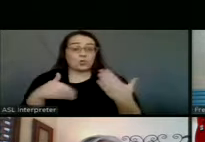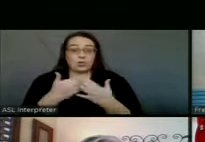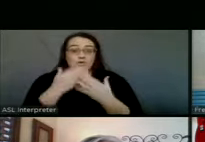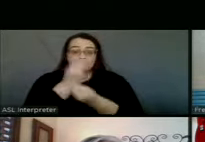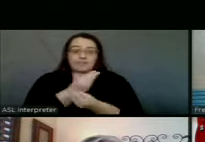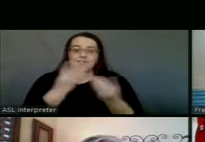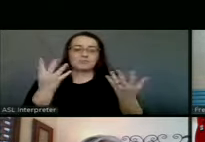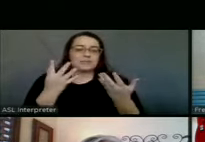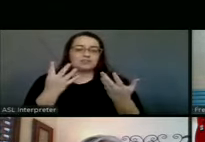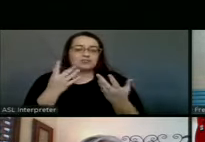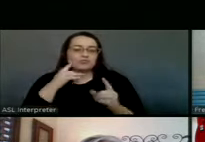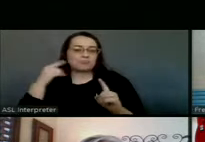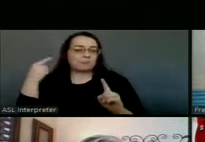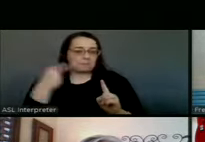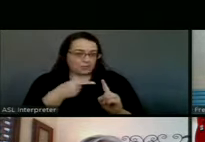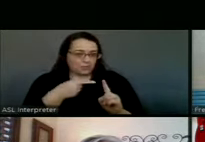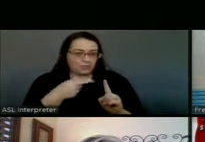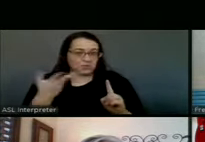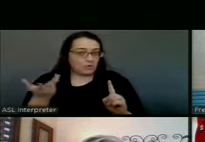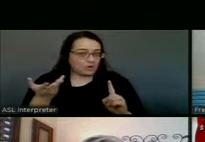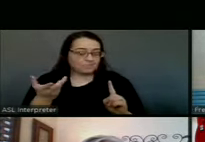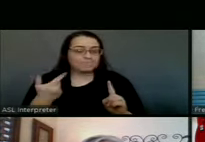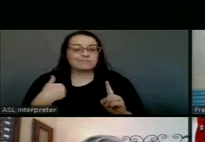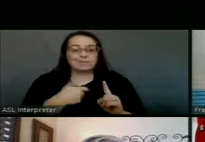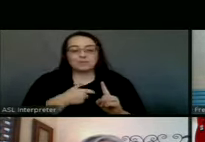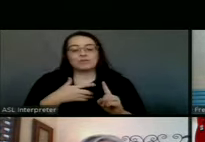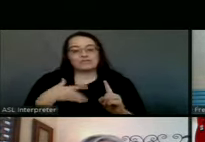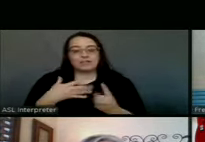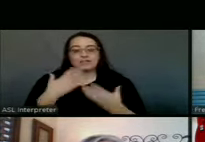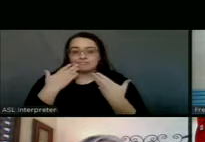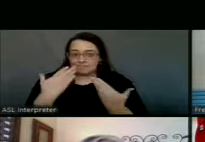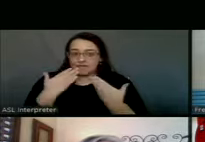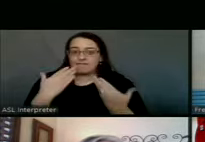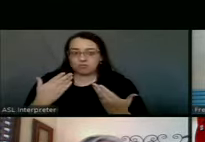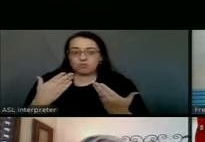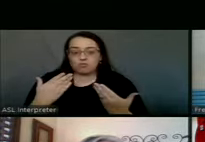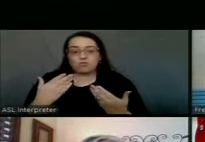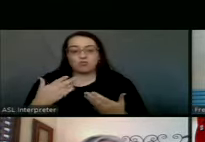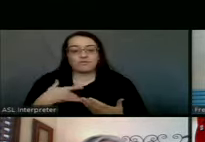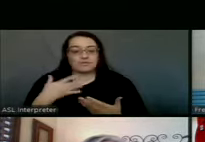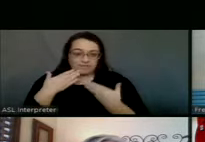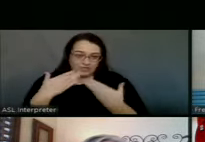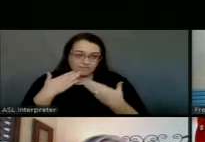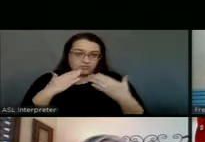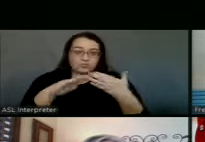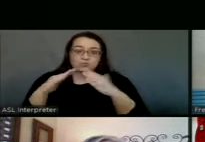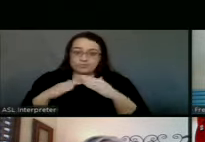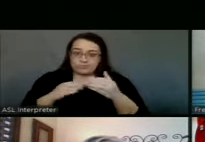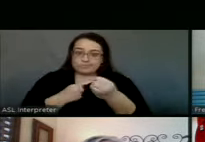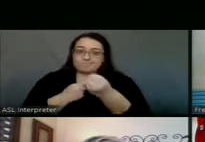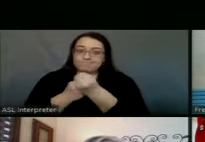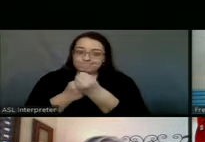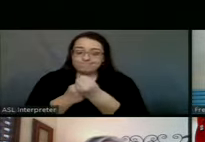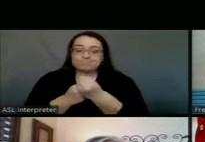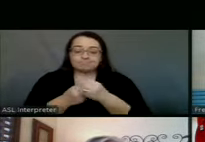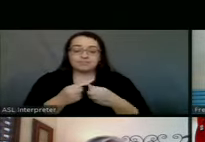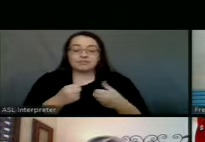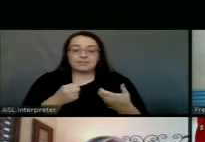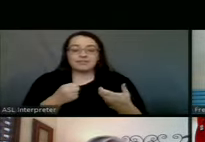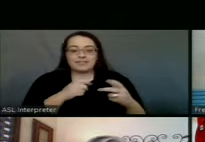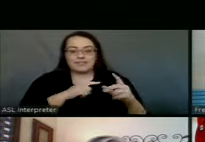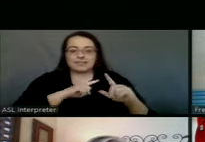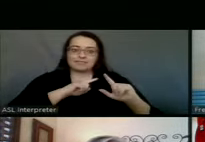the take-home message is that we are thankful. We're thankful for the support of our community. They have come to be